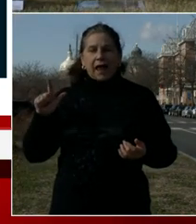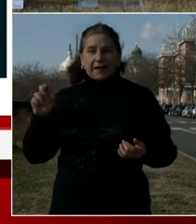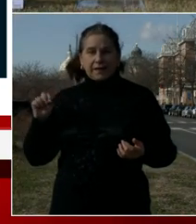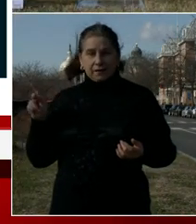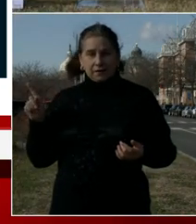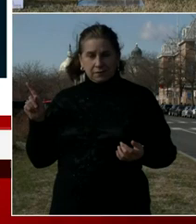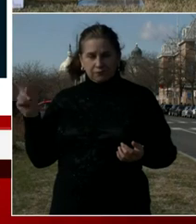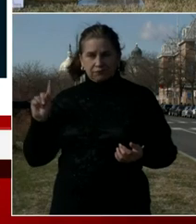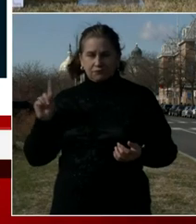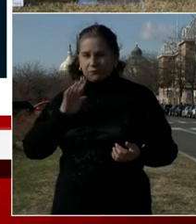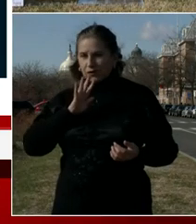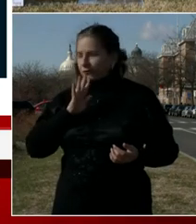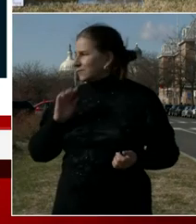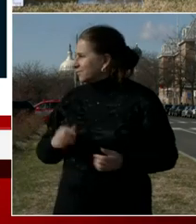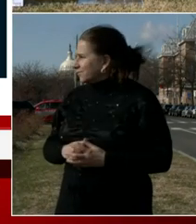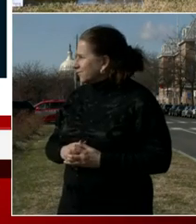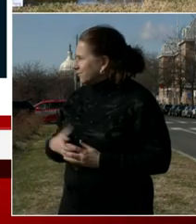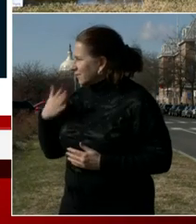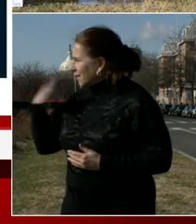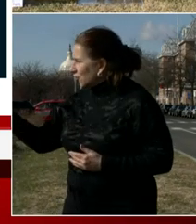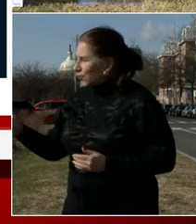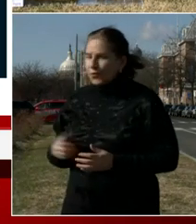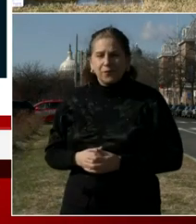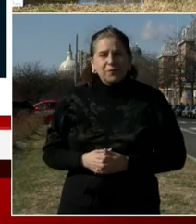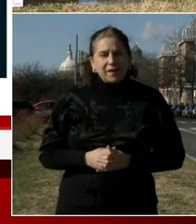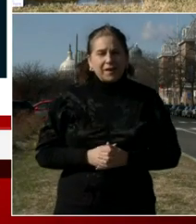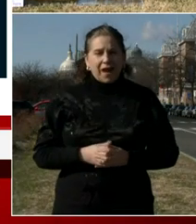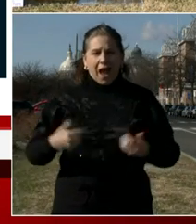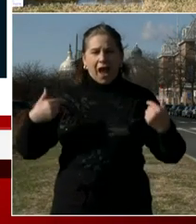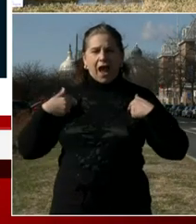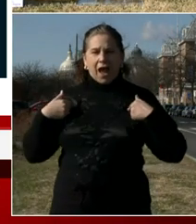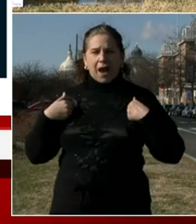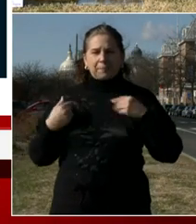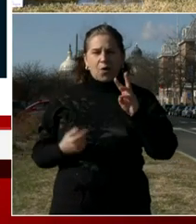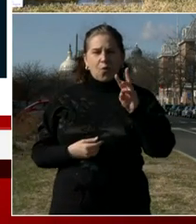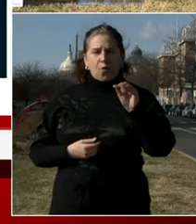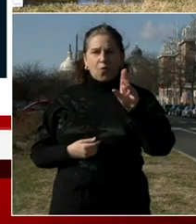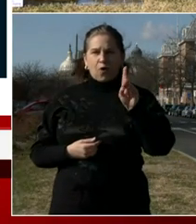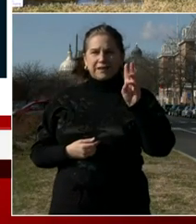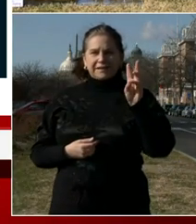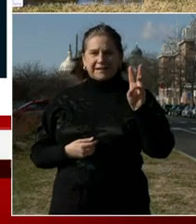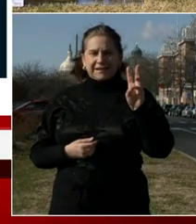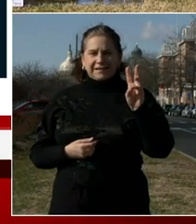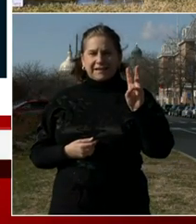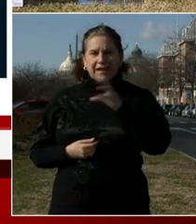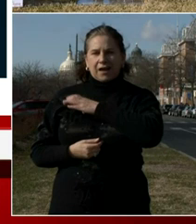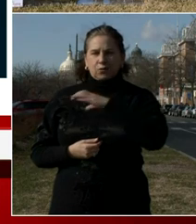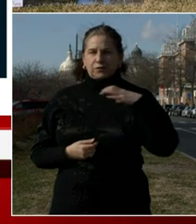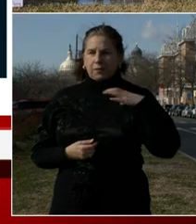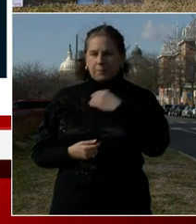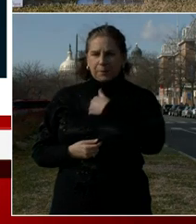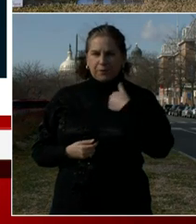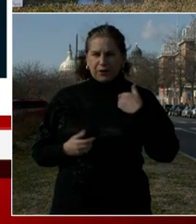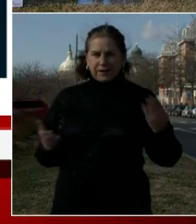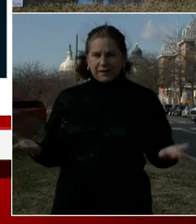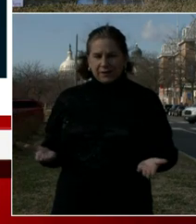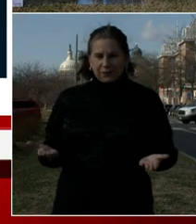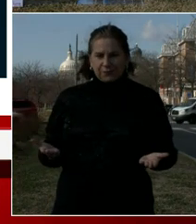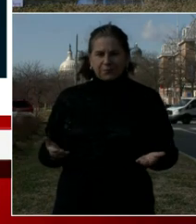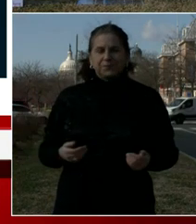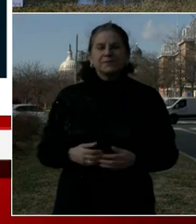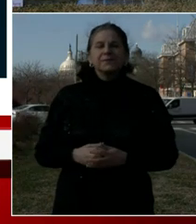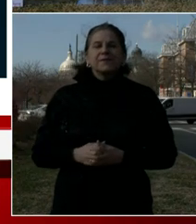Thank you, Madam Mayor. name is Charles Allen. the Ward 6 council member. And two quick things I want to talk about today. One is I do want to